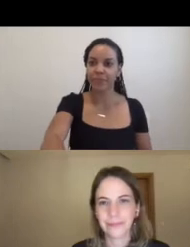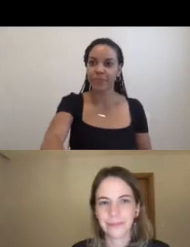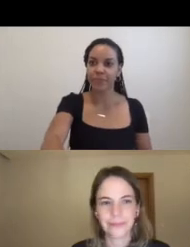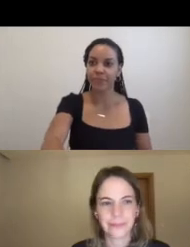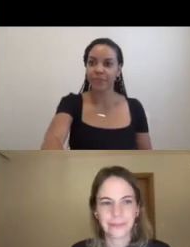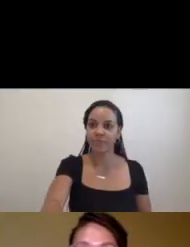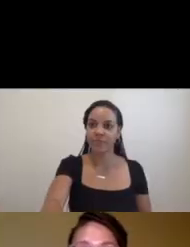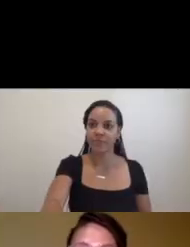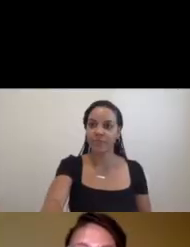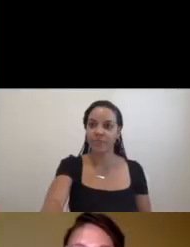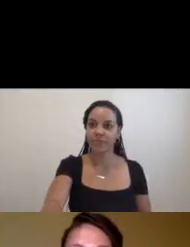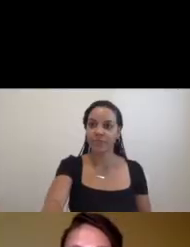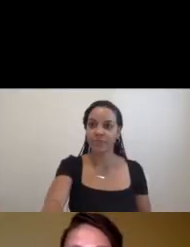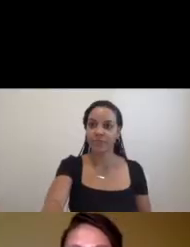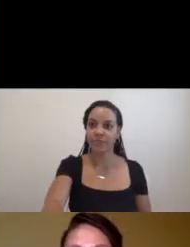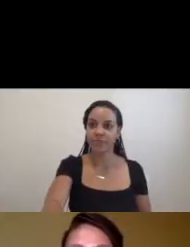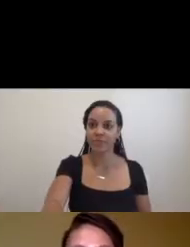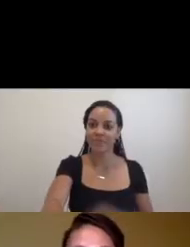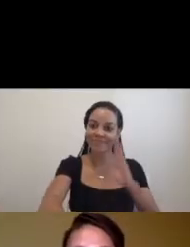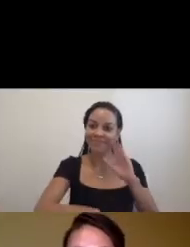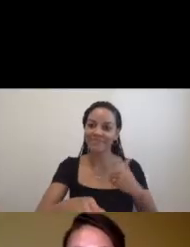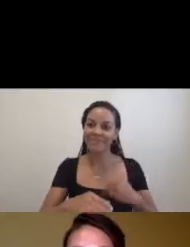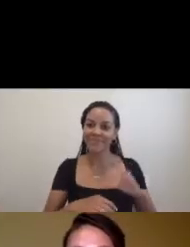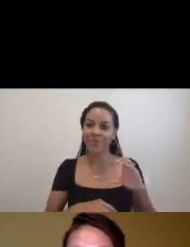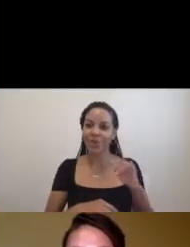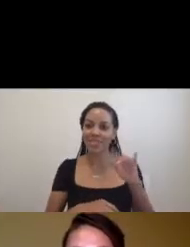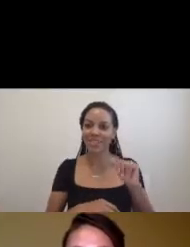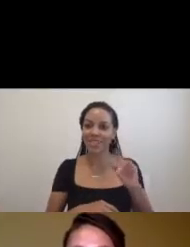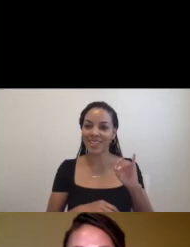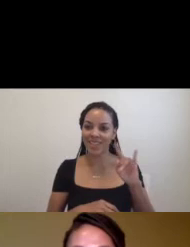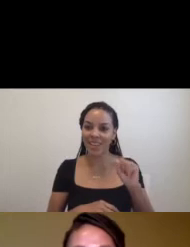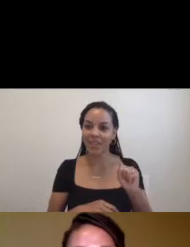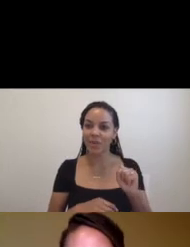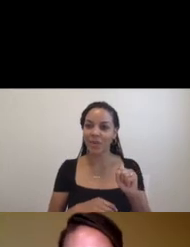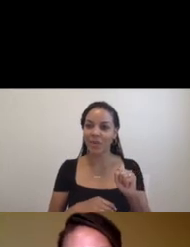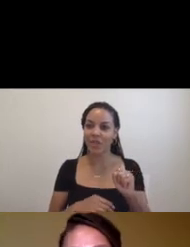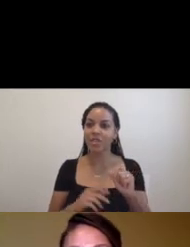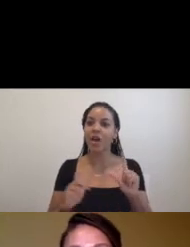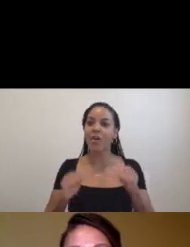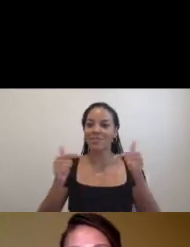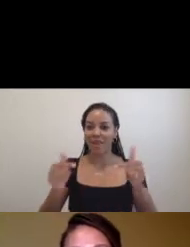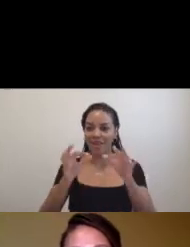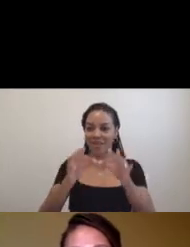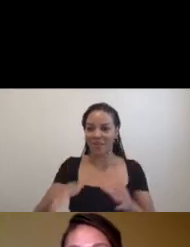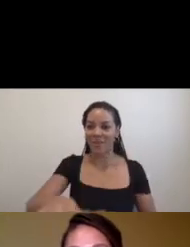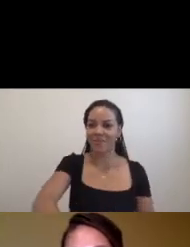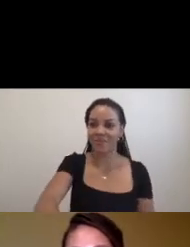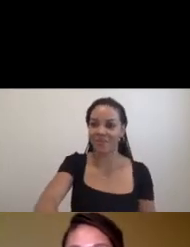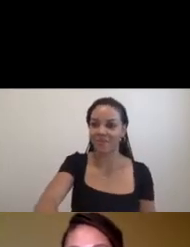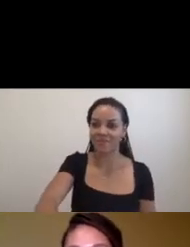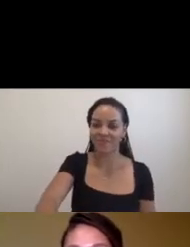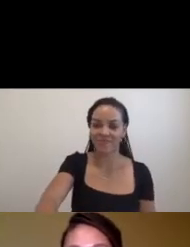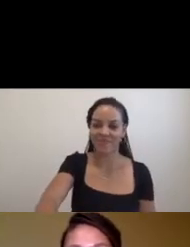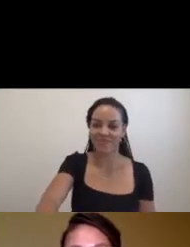Hi. As Carrie said, my name is Christina Daniels. I'm the head of residencies and classes at Pioneer Works, and I'm so excited to be moderating this conversation with